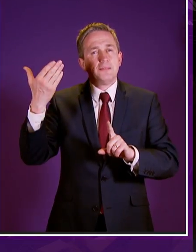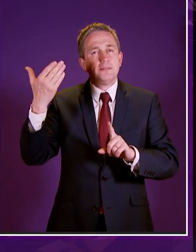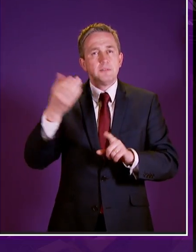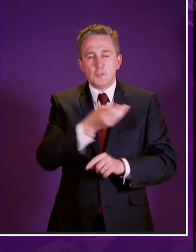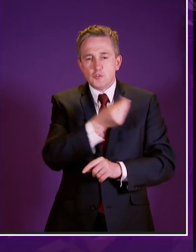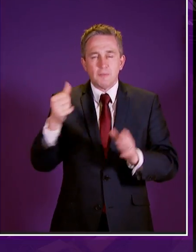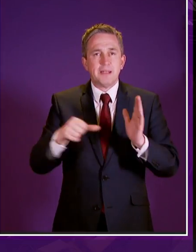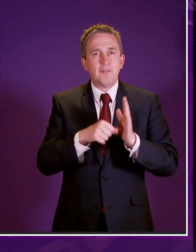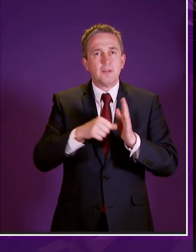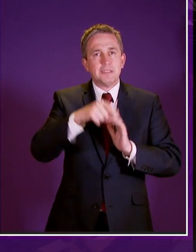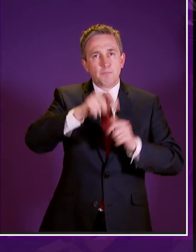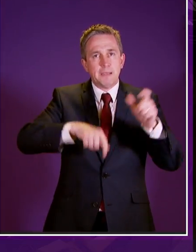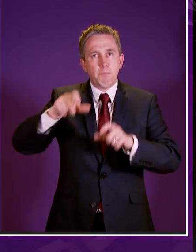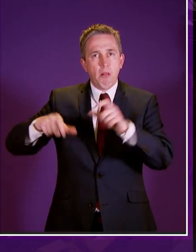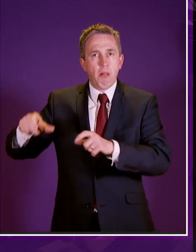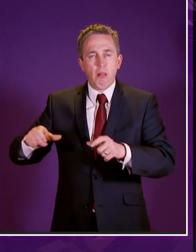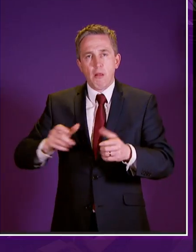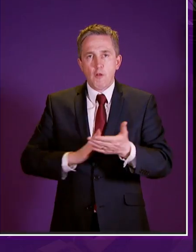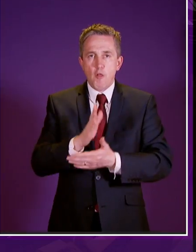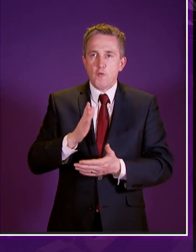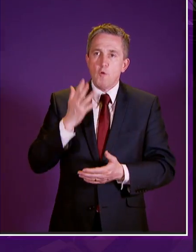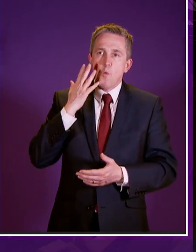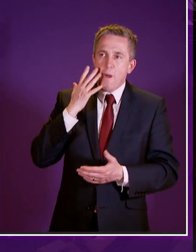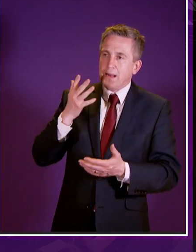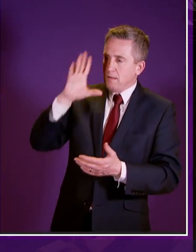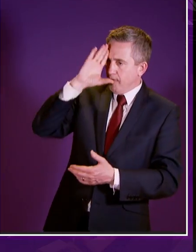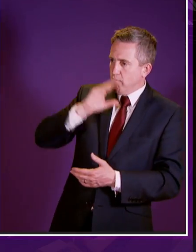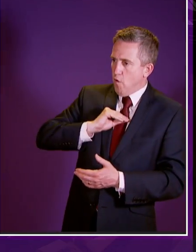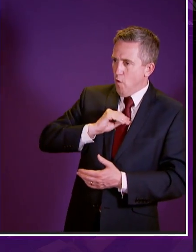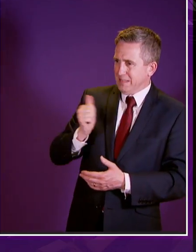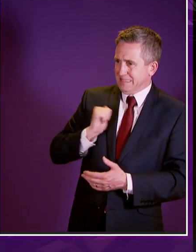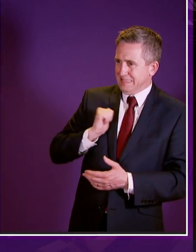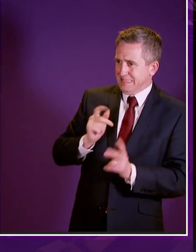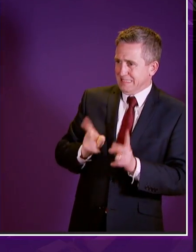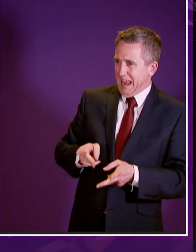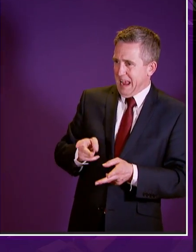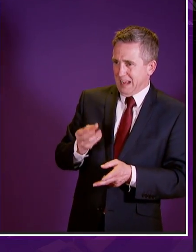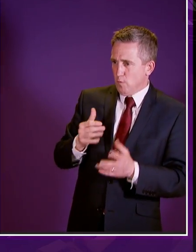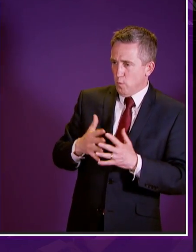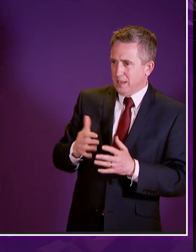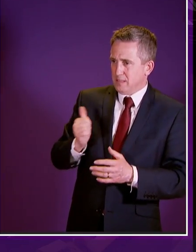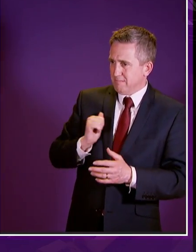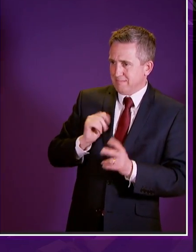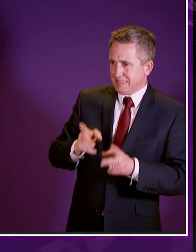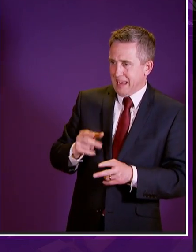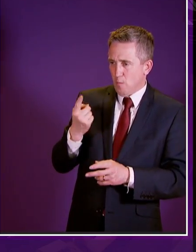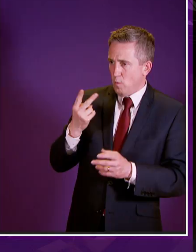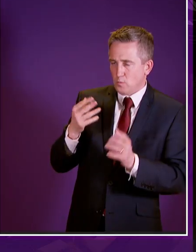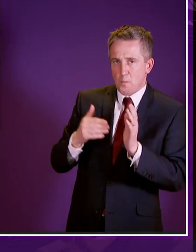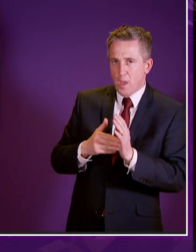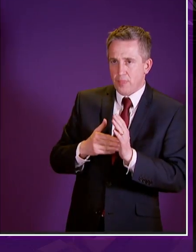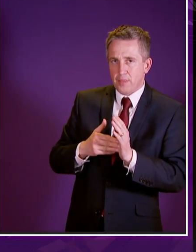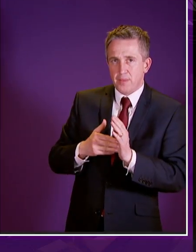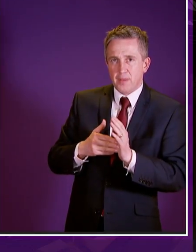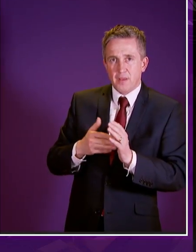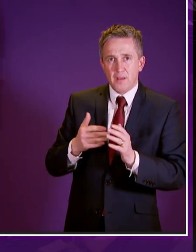faced by those people who receive that awful diagnosis that they only have just weeks if not months uh to live left on this planet